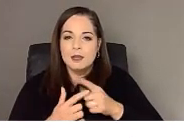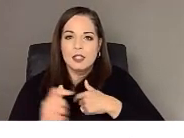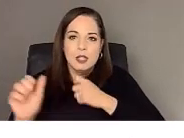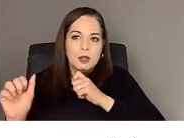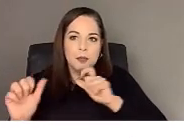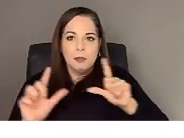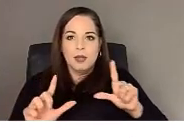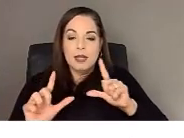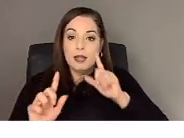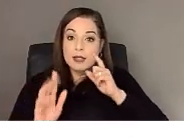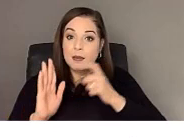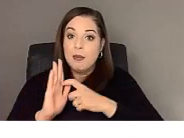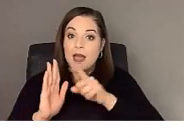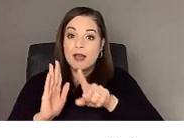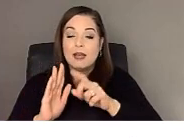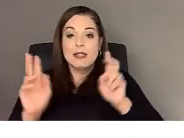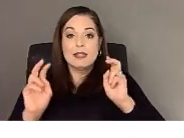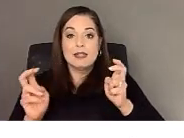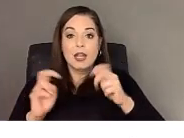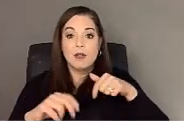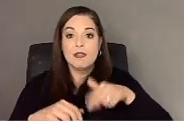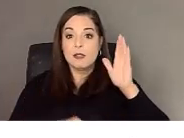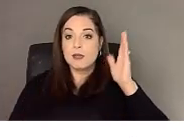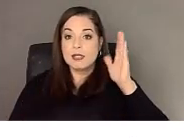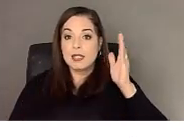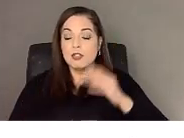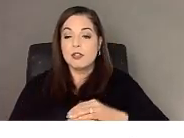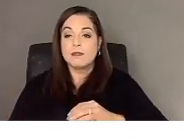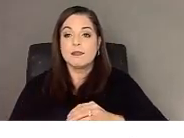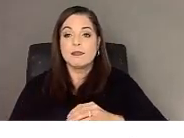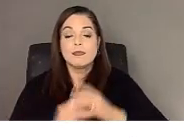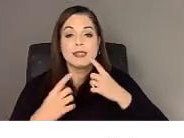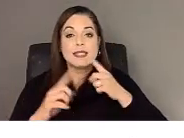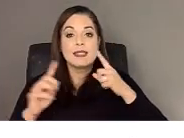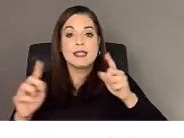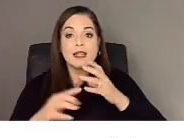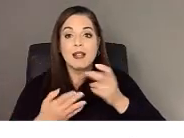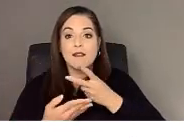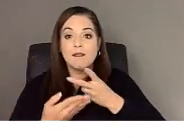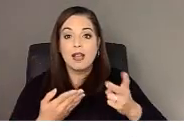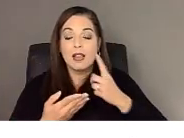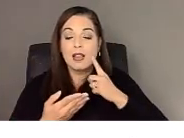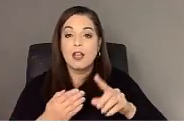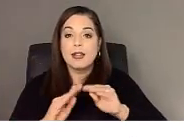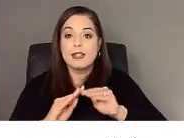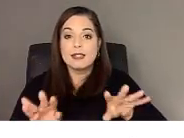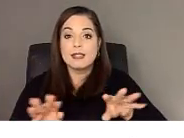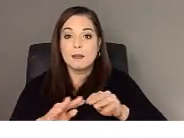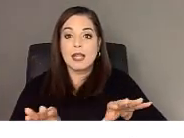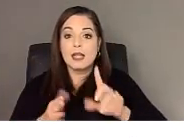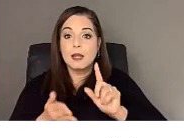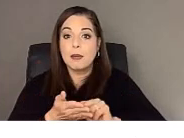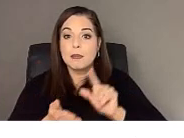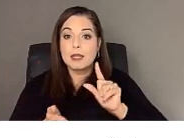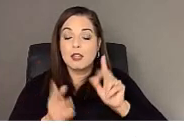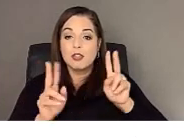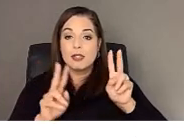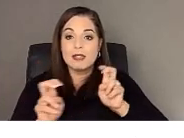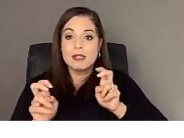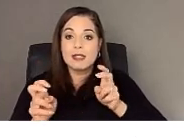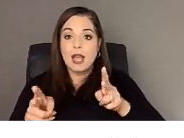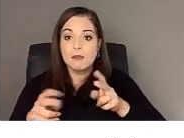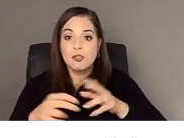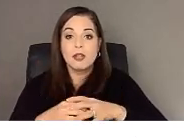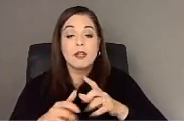to the title of this presentation, um, success and failure in disseminating a publication snapshot. So